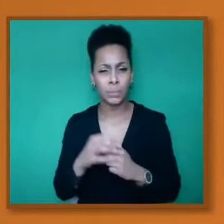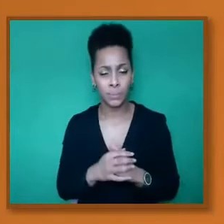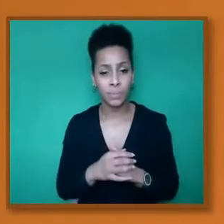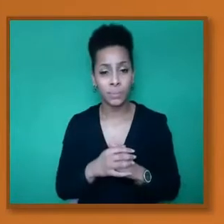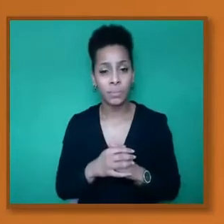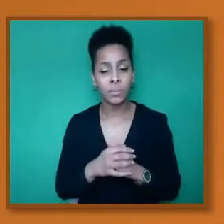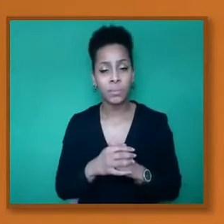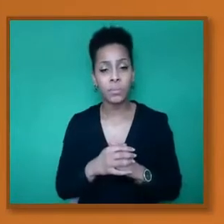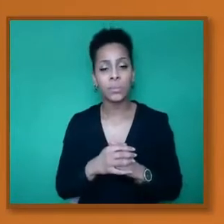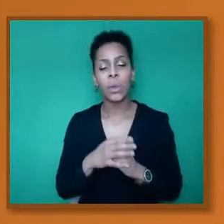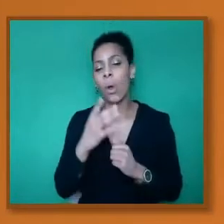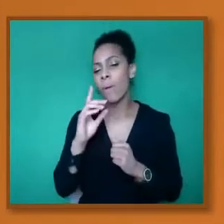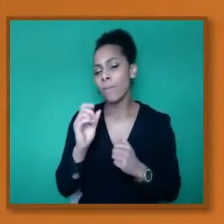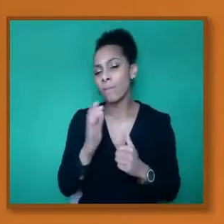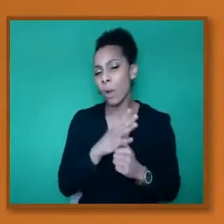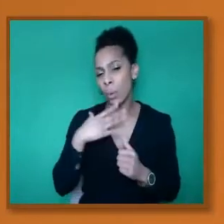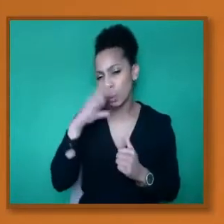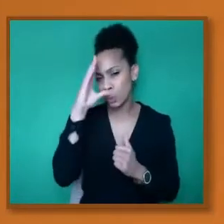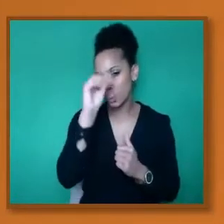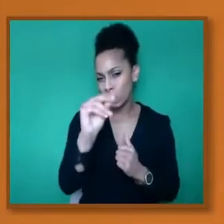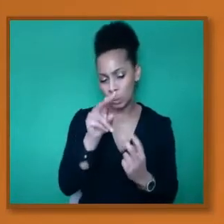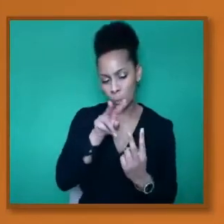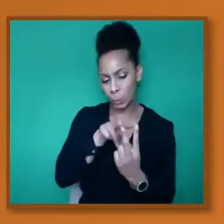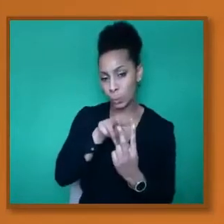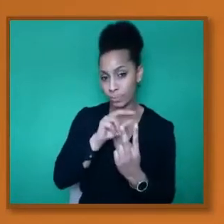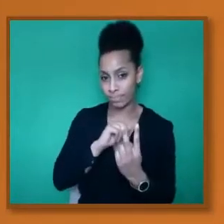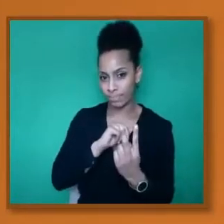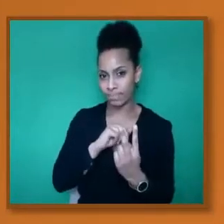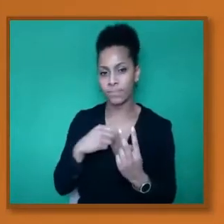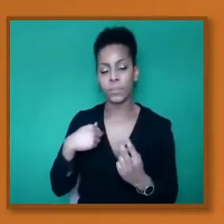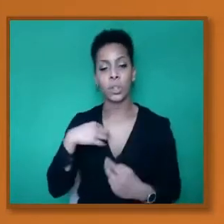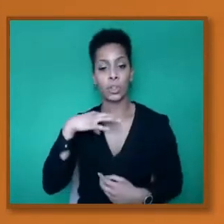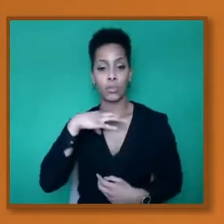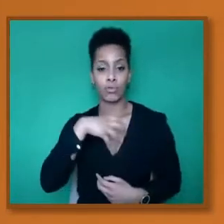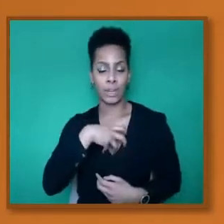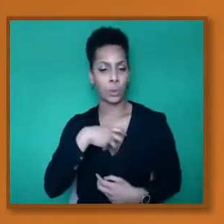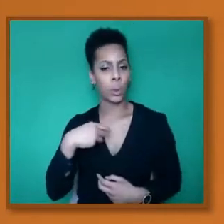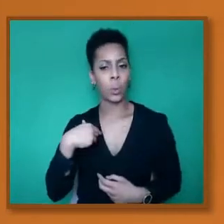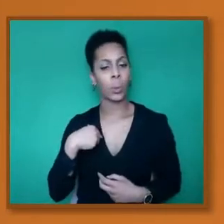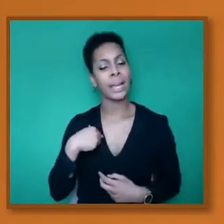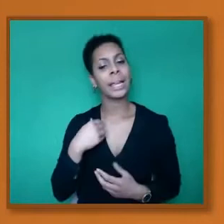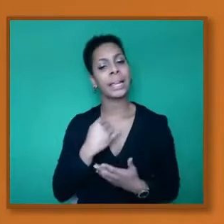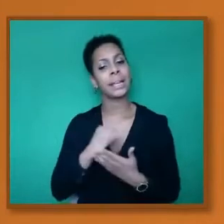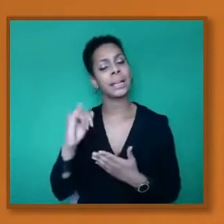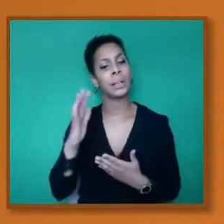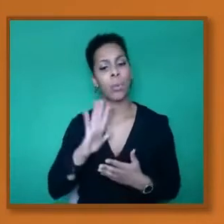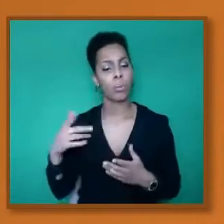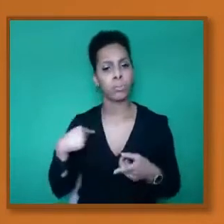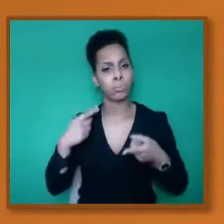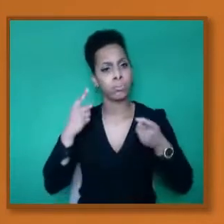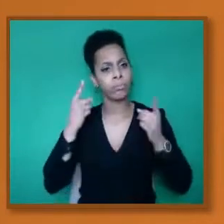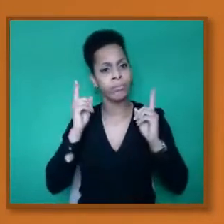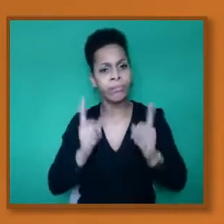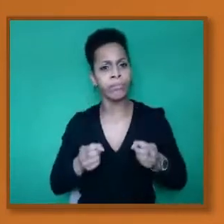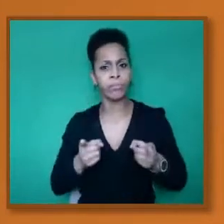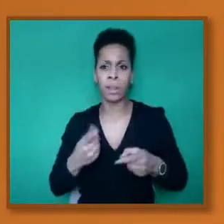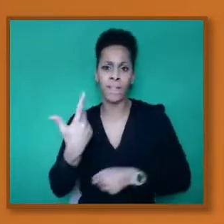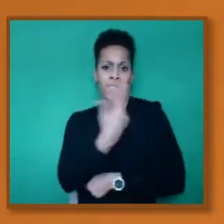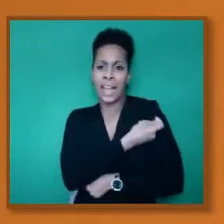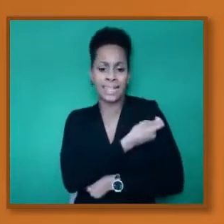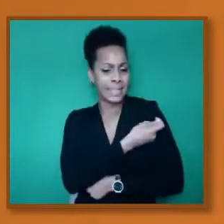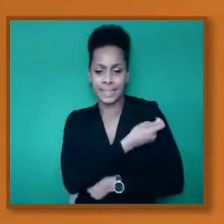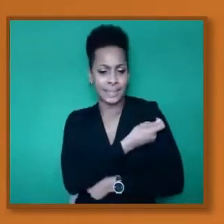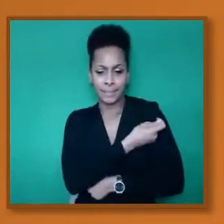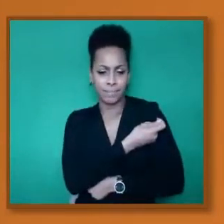two things. First, the trade unions, we are opposed to mandating of the vaccine. We're opposed to people having to